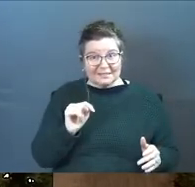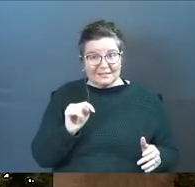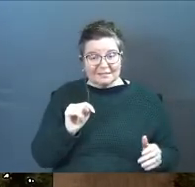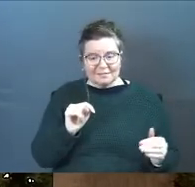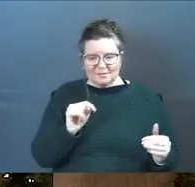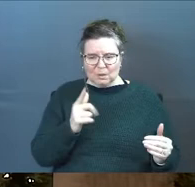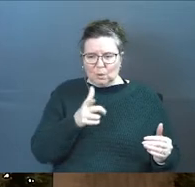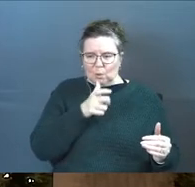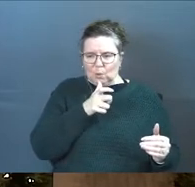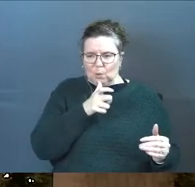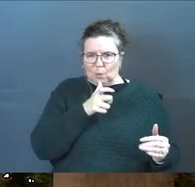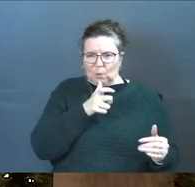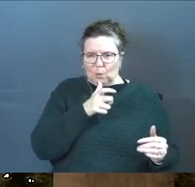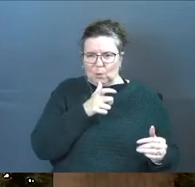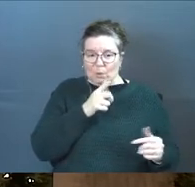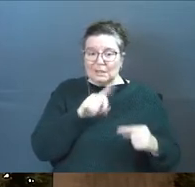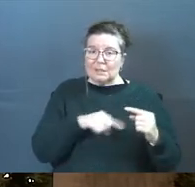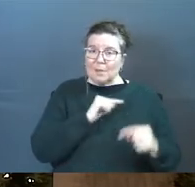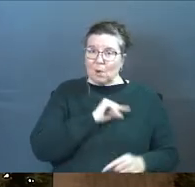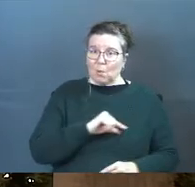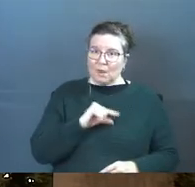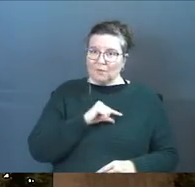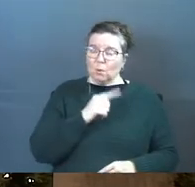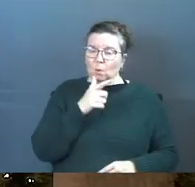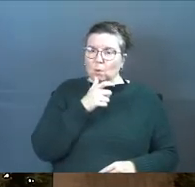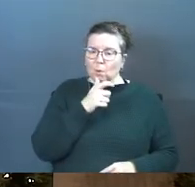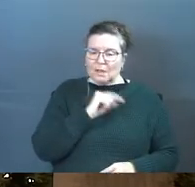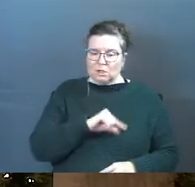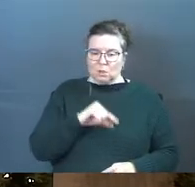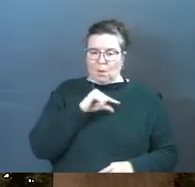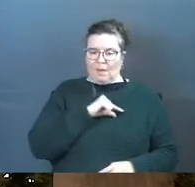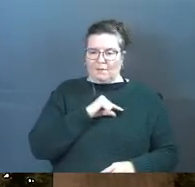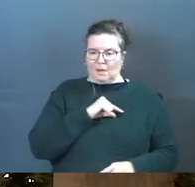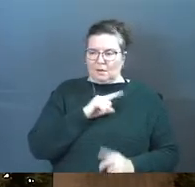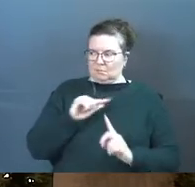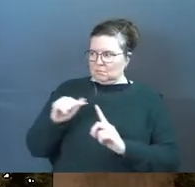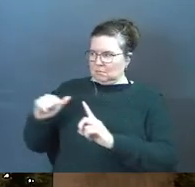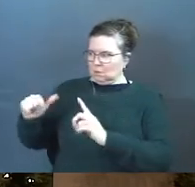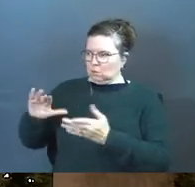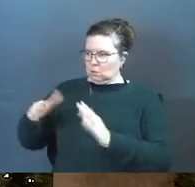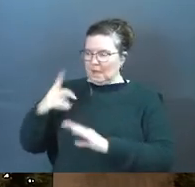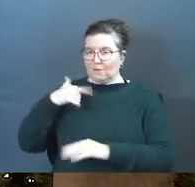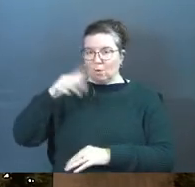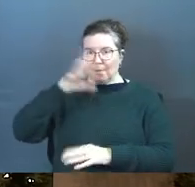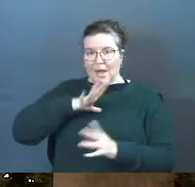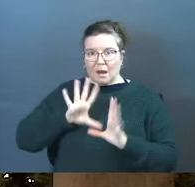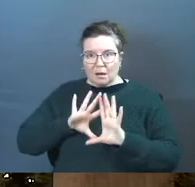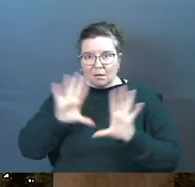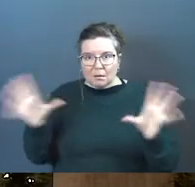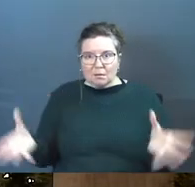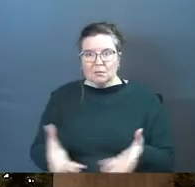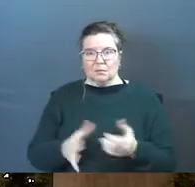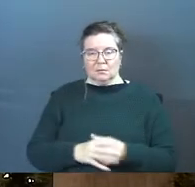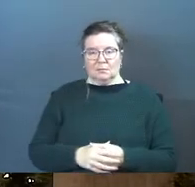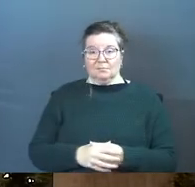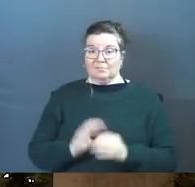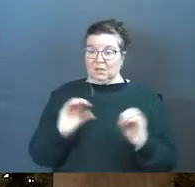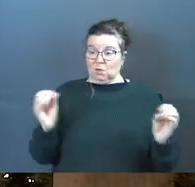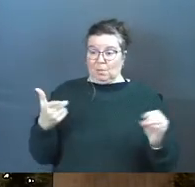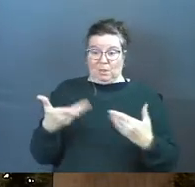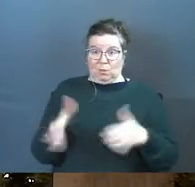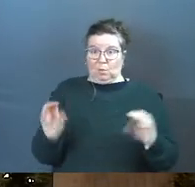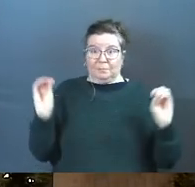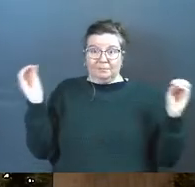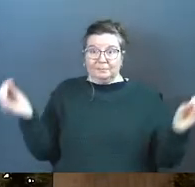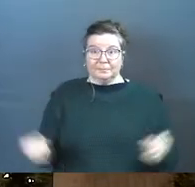So who then, it's about qualification, who is qualified to die for mankind? Nobody in